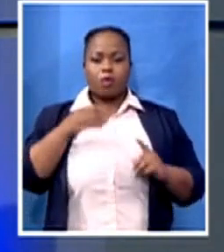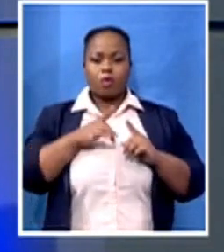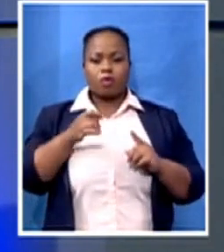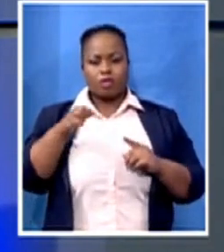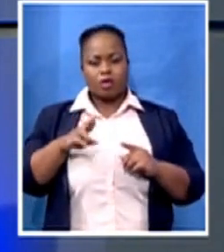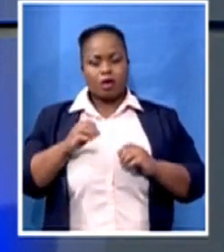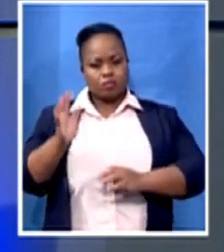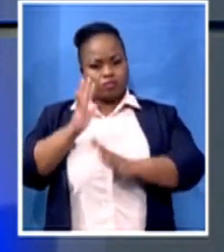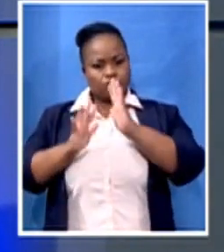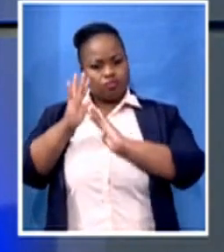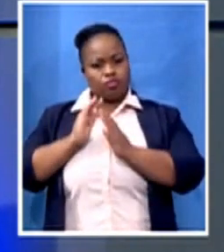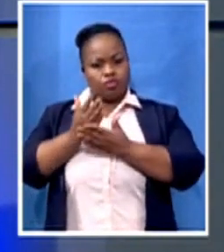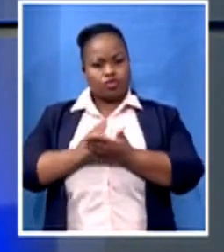them.